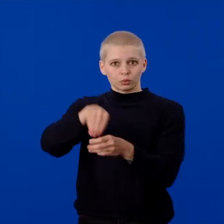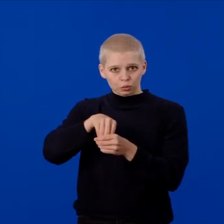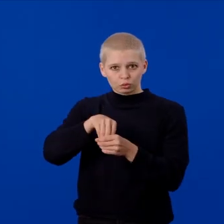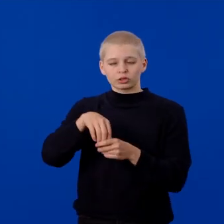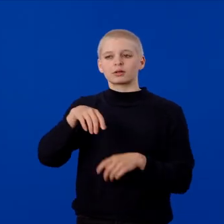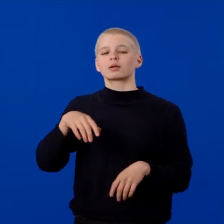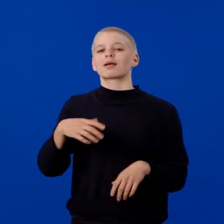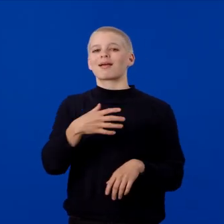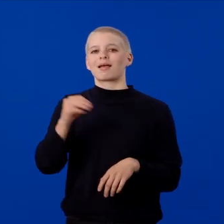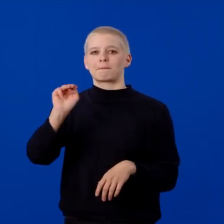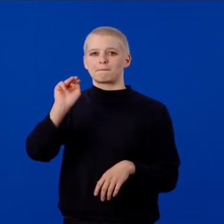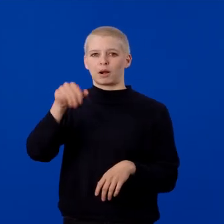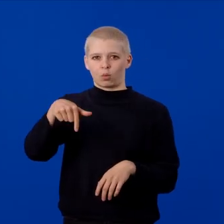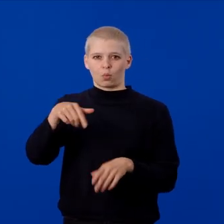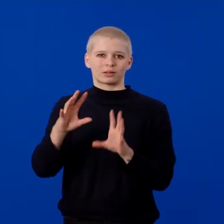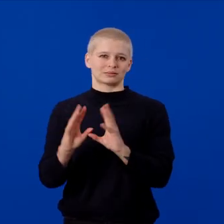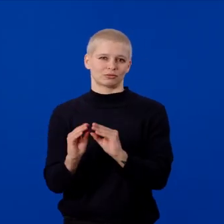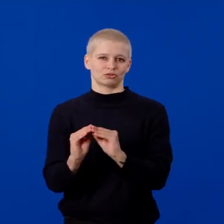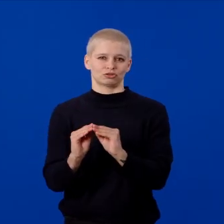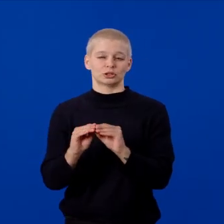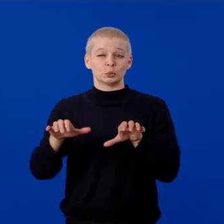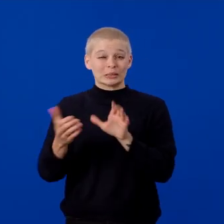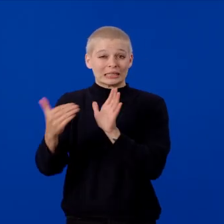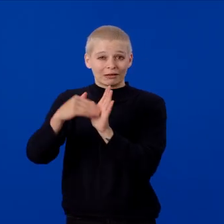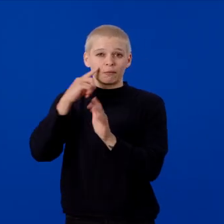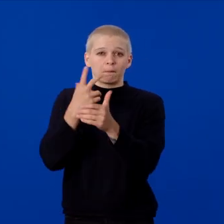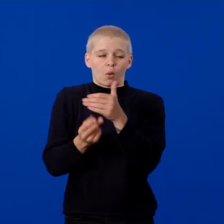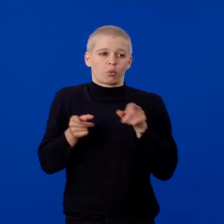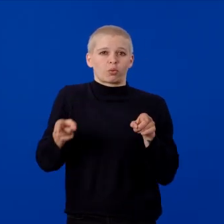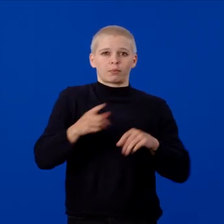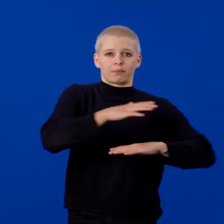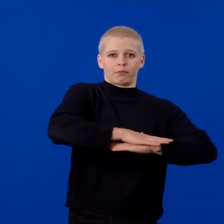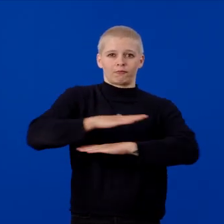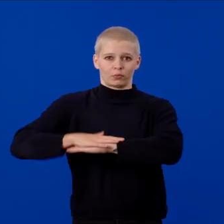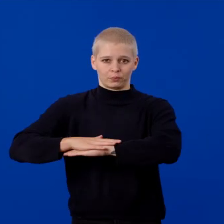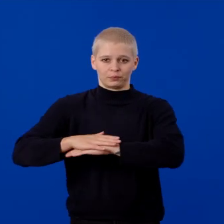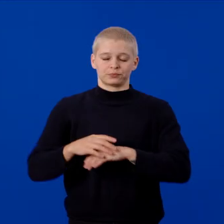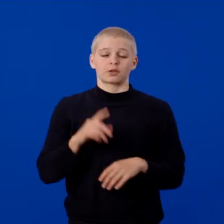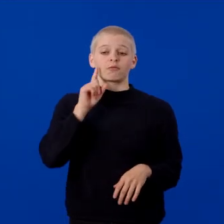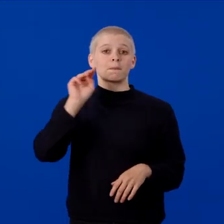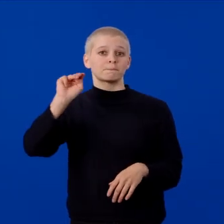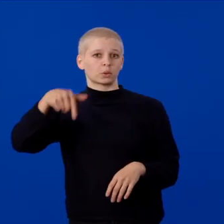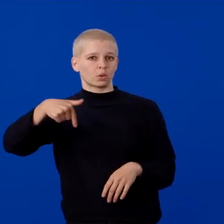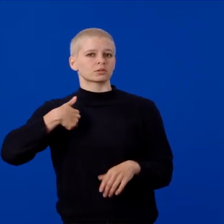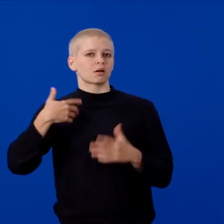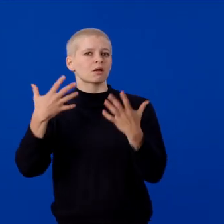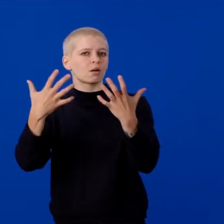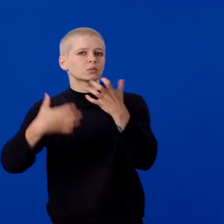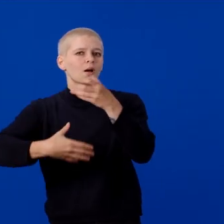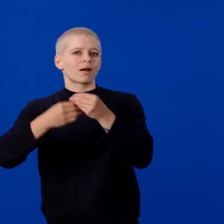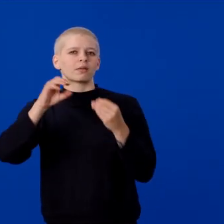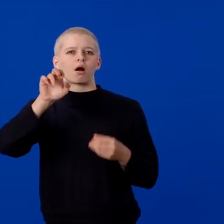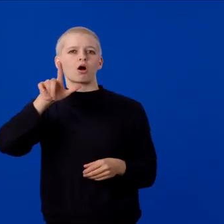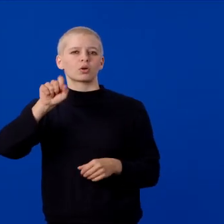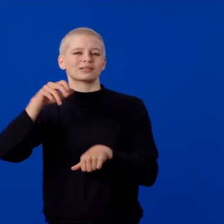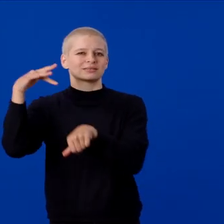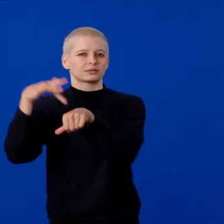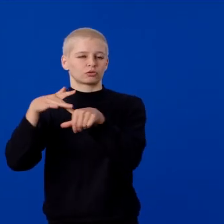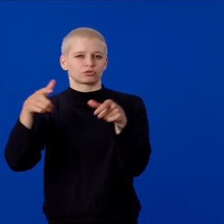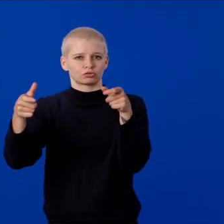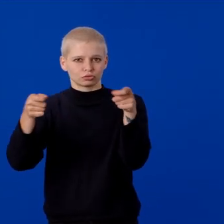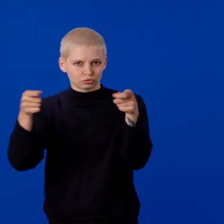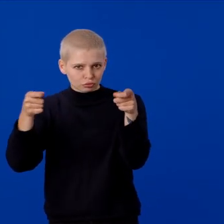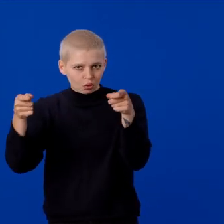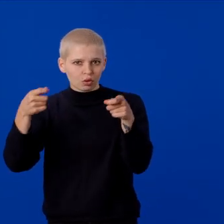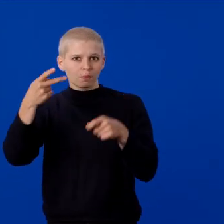Quest Session. Do this once again for both platforms. For Meta Quest, I won't add an Oculus Touch Controller Profile on